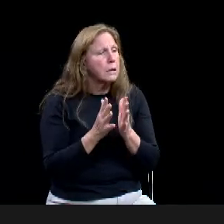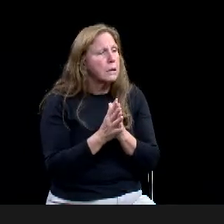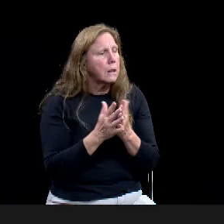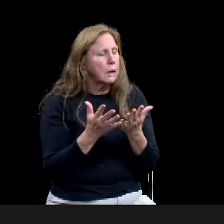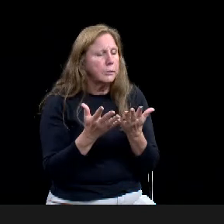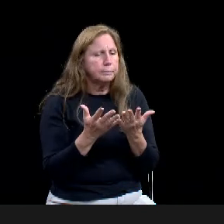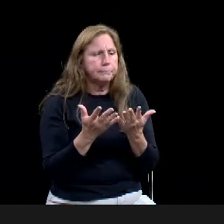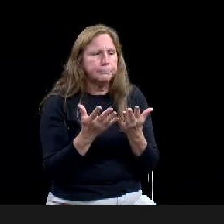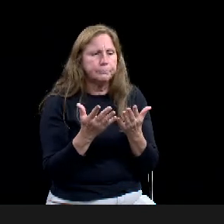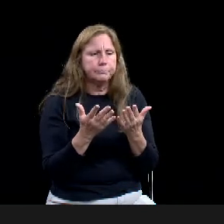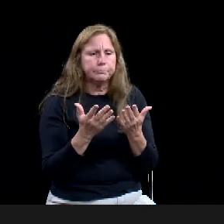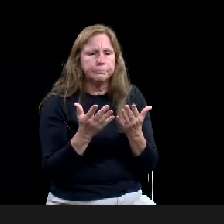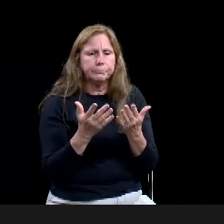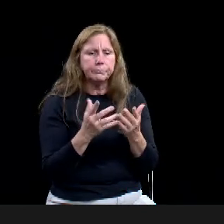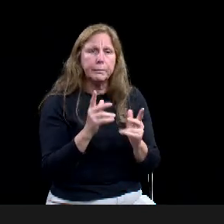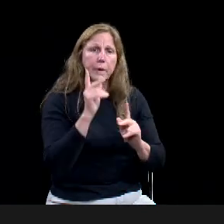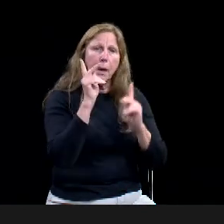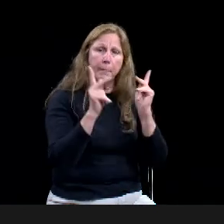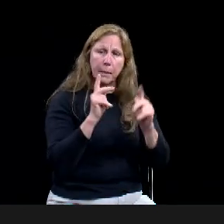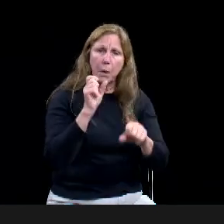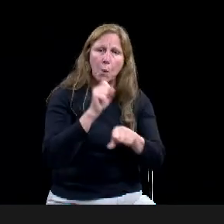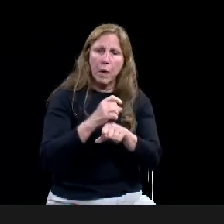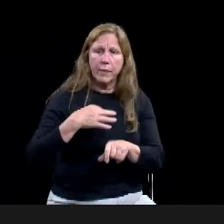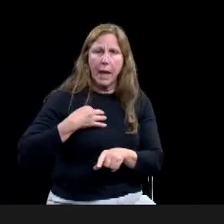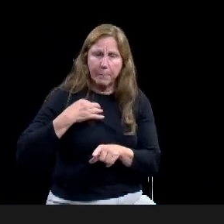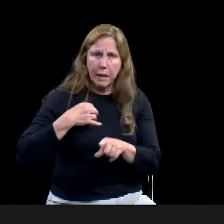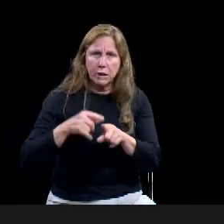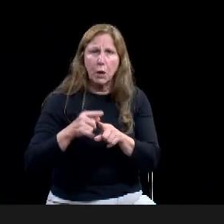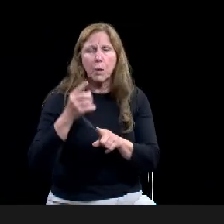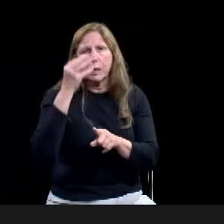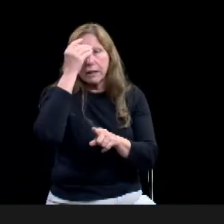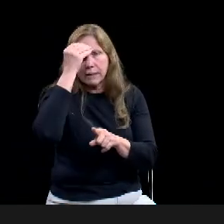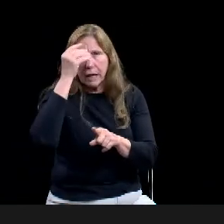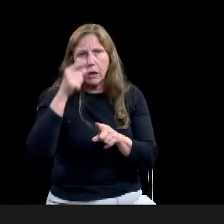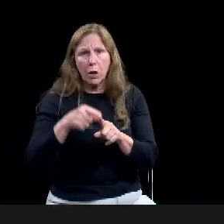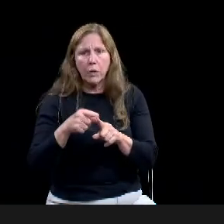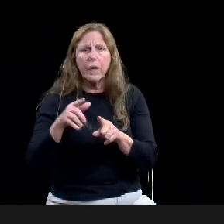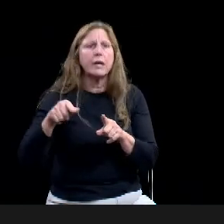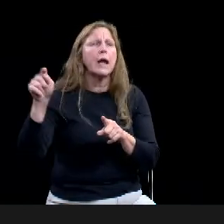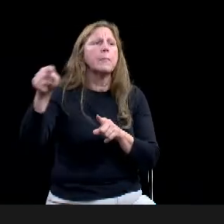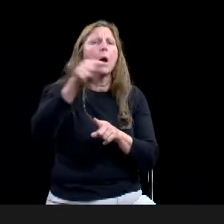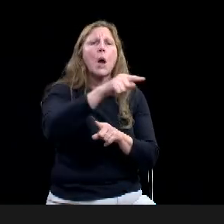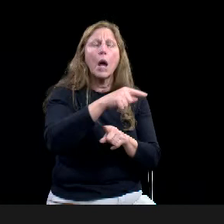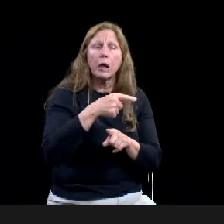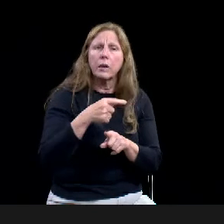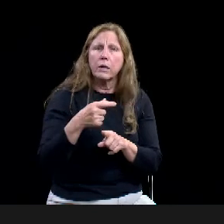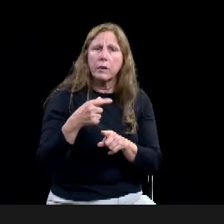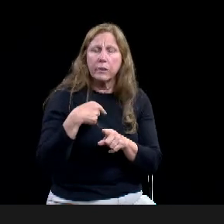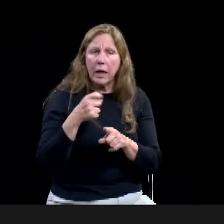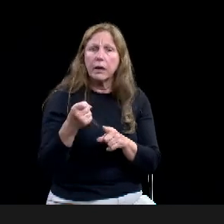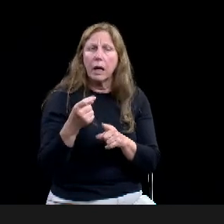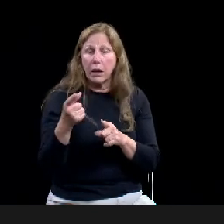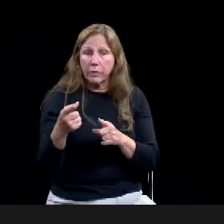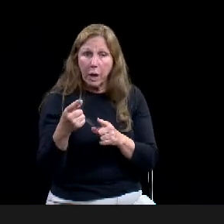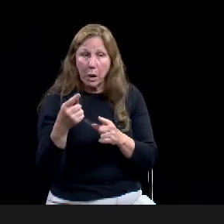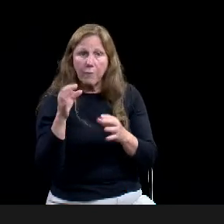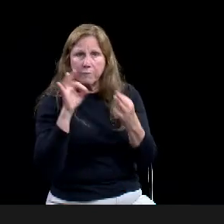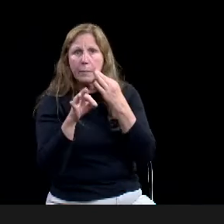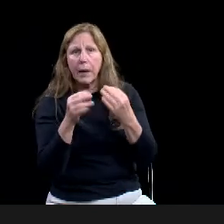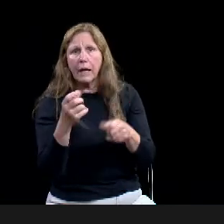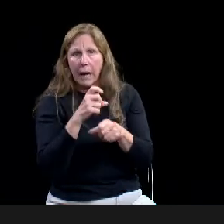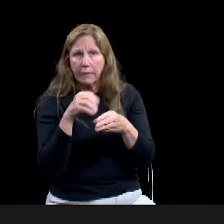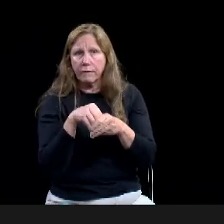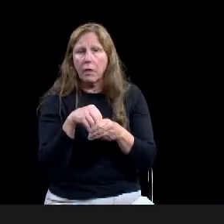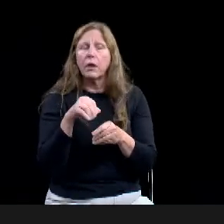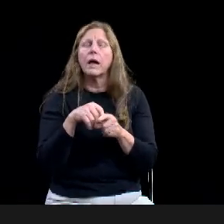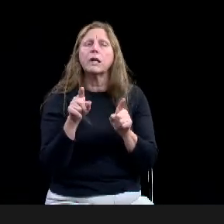um, and knowing that we are also working with volunteers of the neighborhood, you know, and, and the reason I asked that is because not